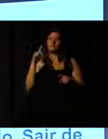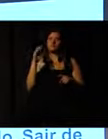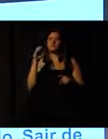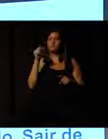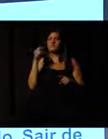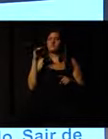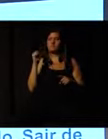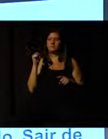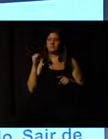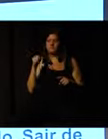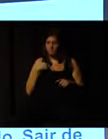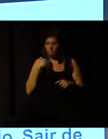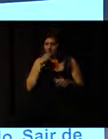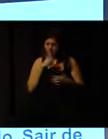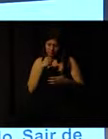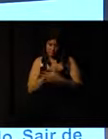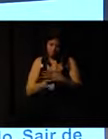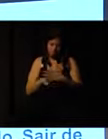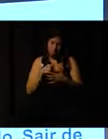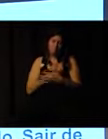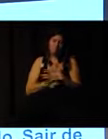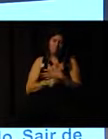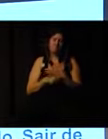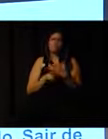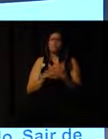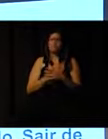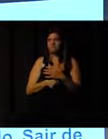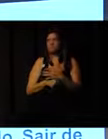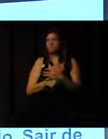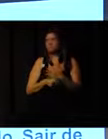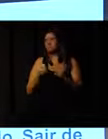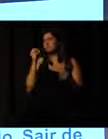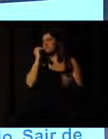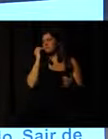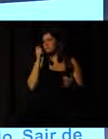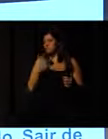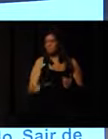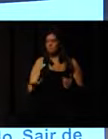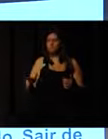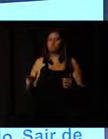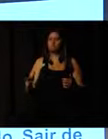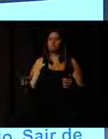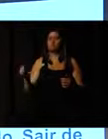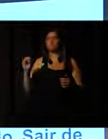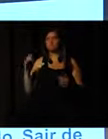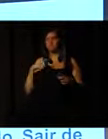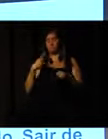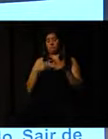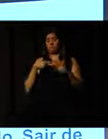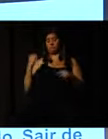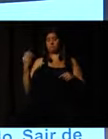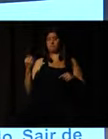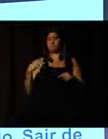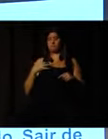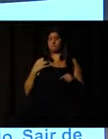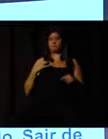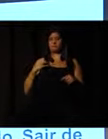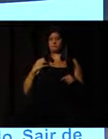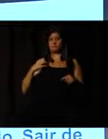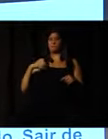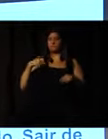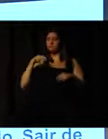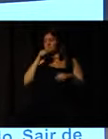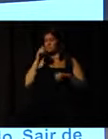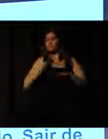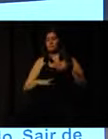These are challenges we have to give to the community. With this battalion